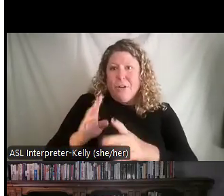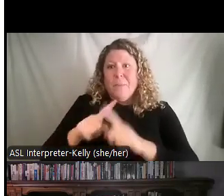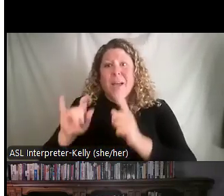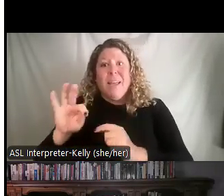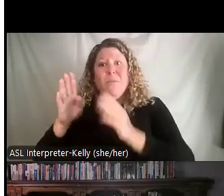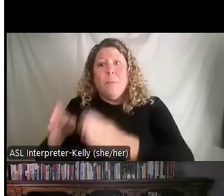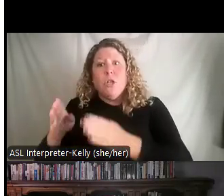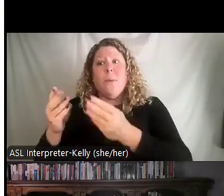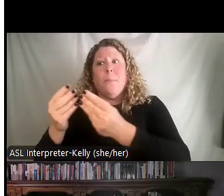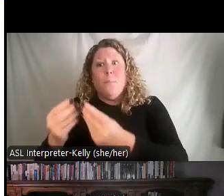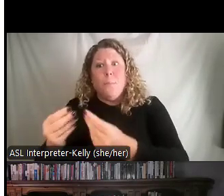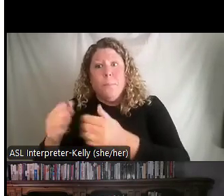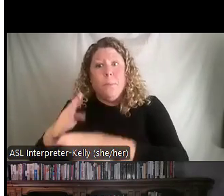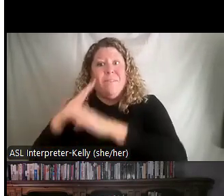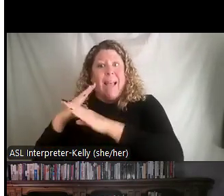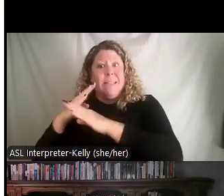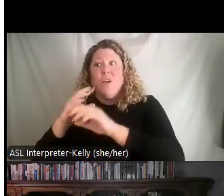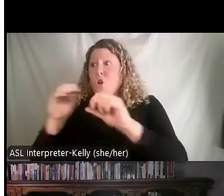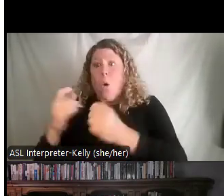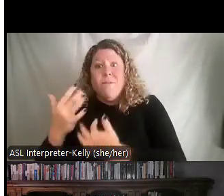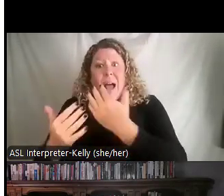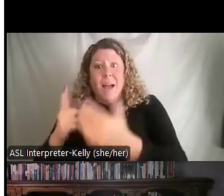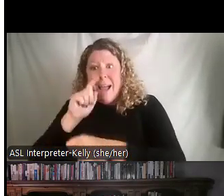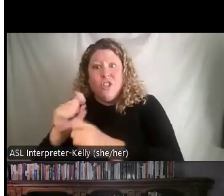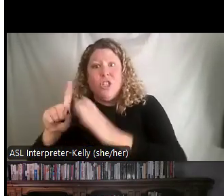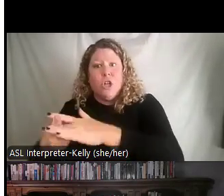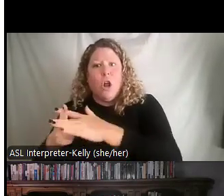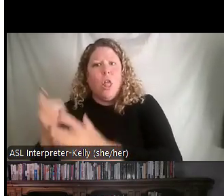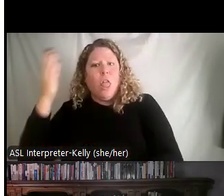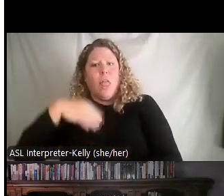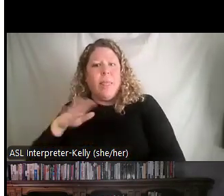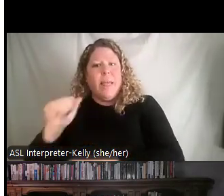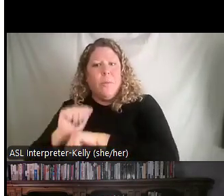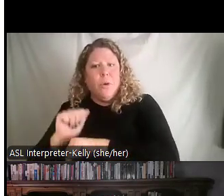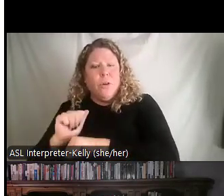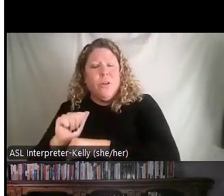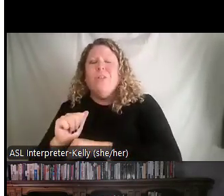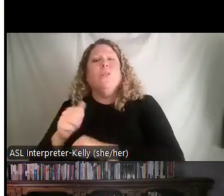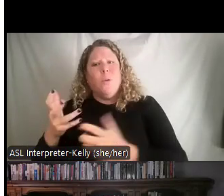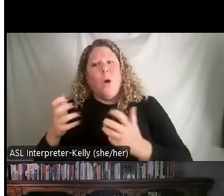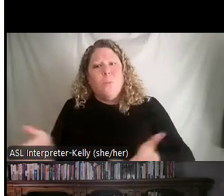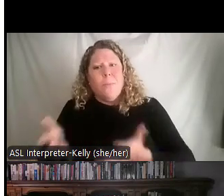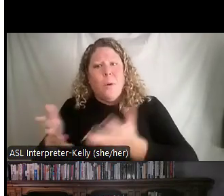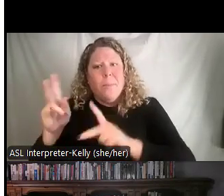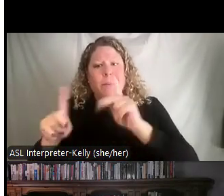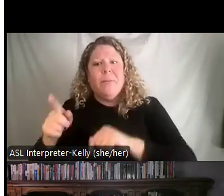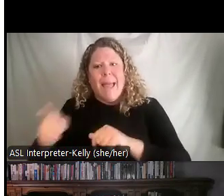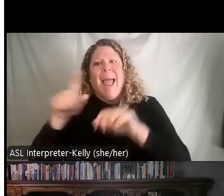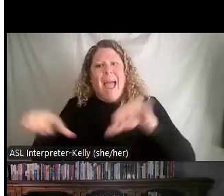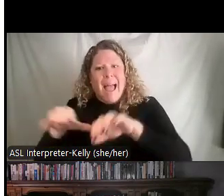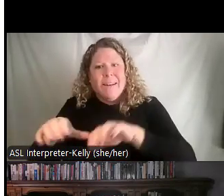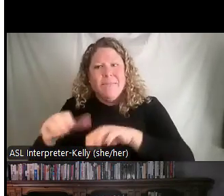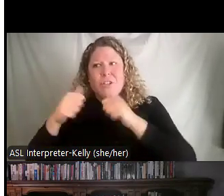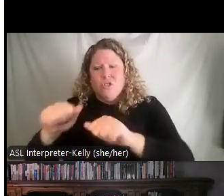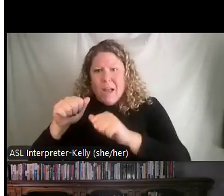there's a lot more action happening behind the scenes. So what we want to see is we want to be promoting people where they're actively going out and getting to the root